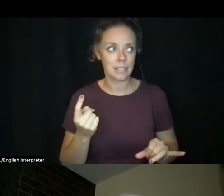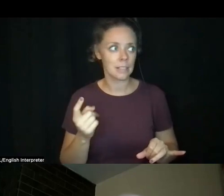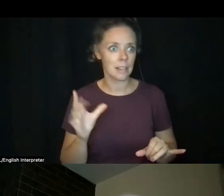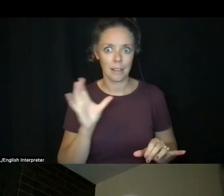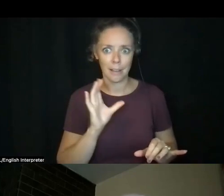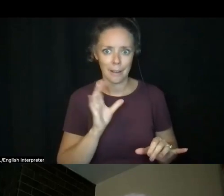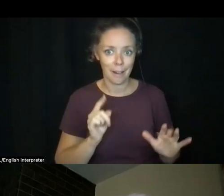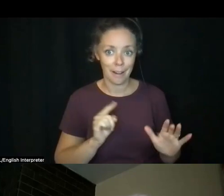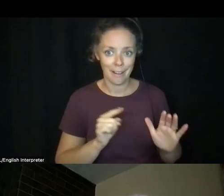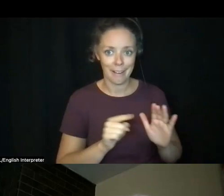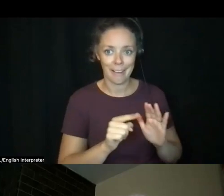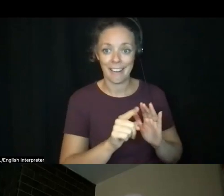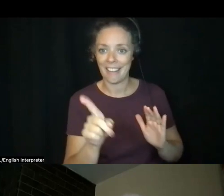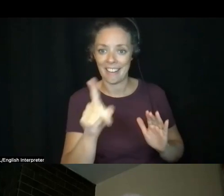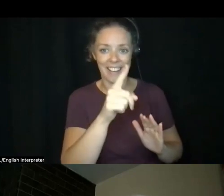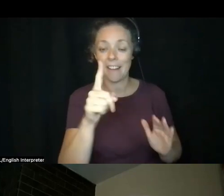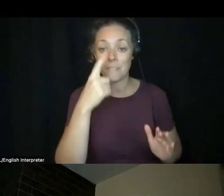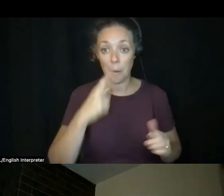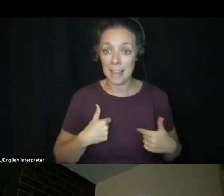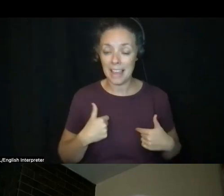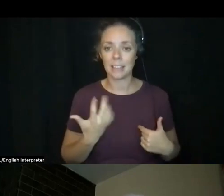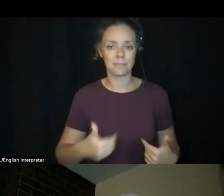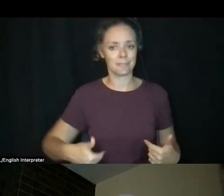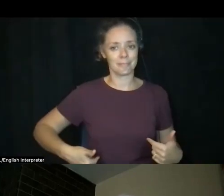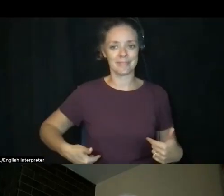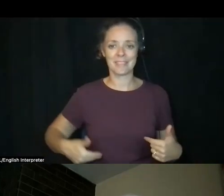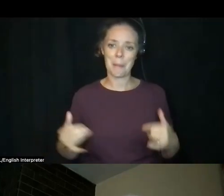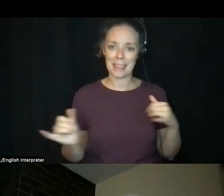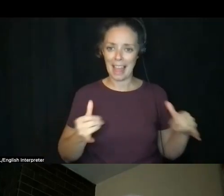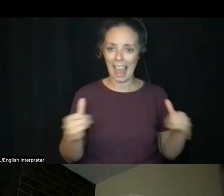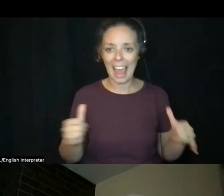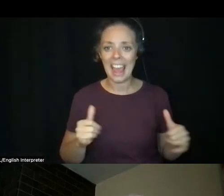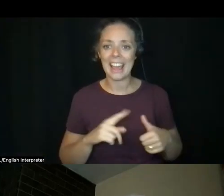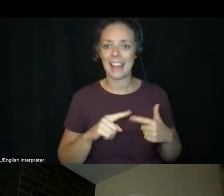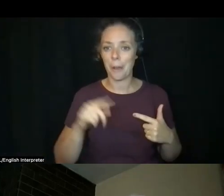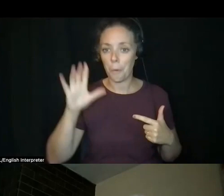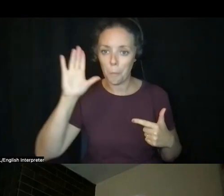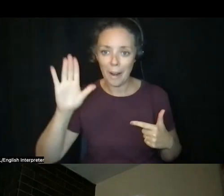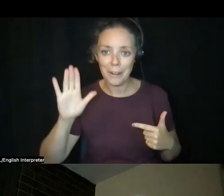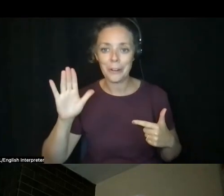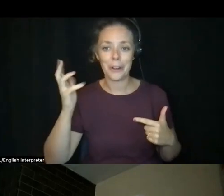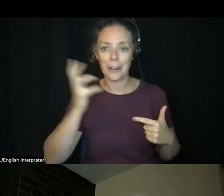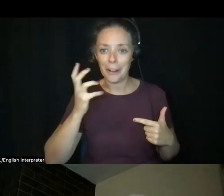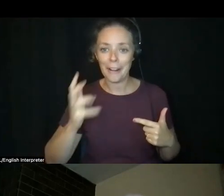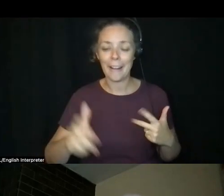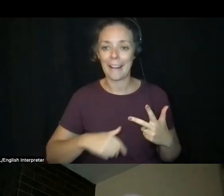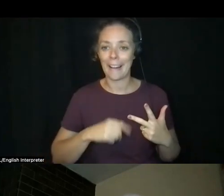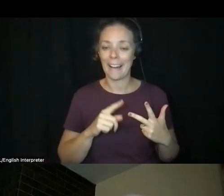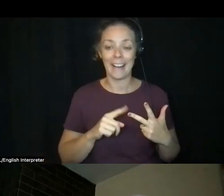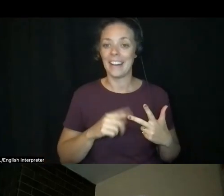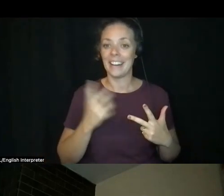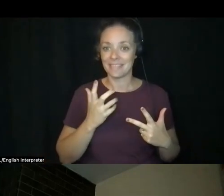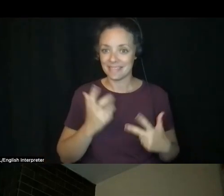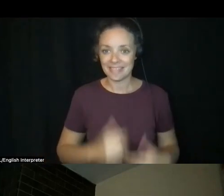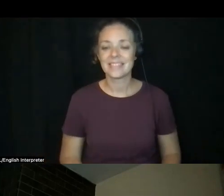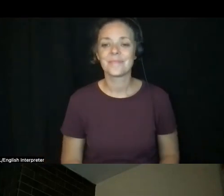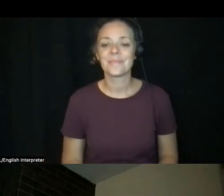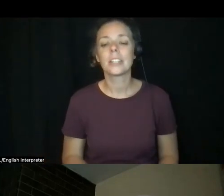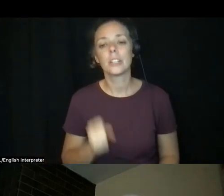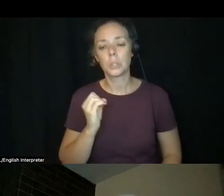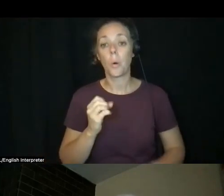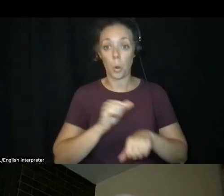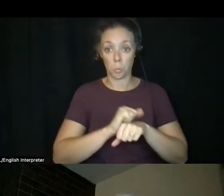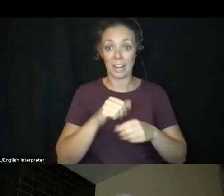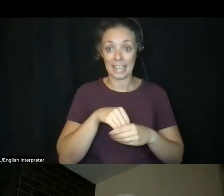for me, it's a sense of play and wonder and awe. So working in a different